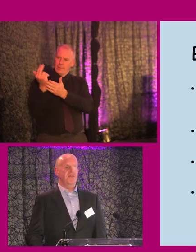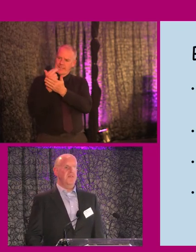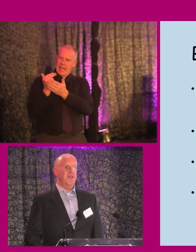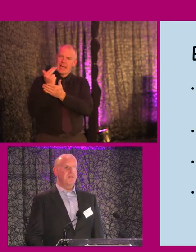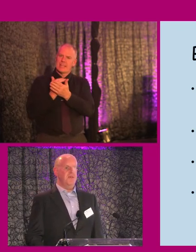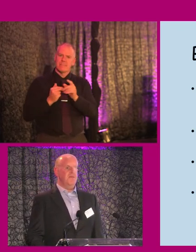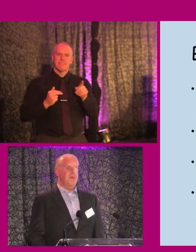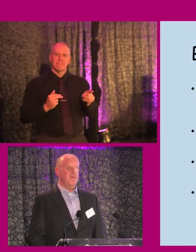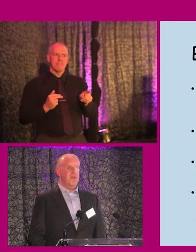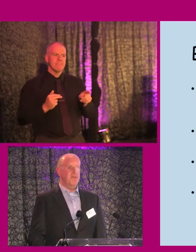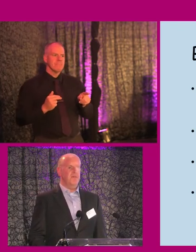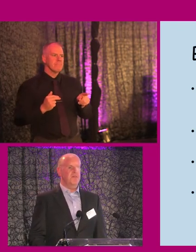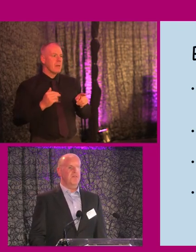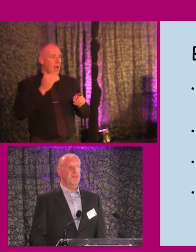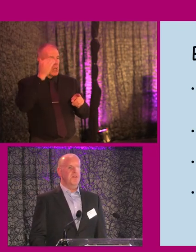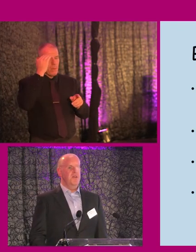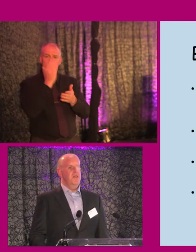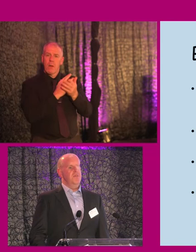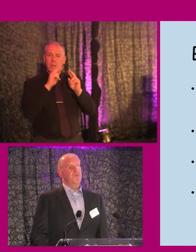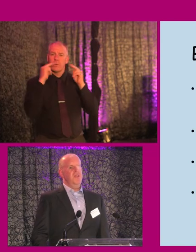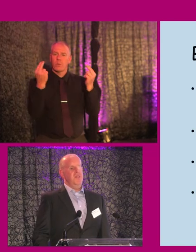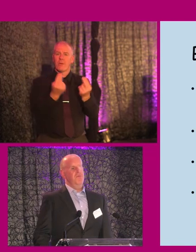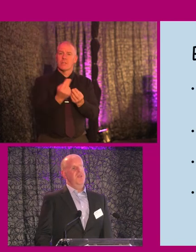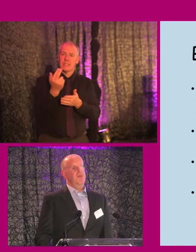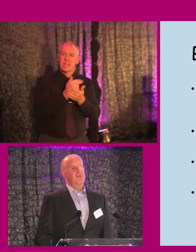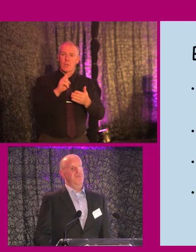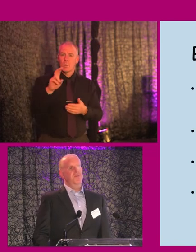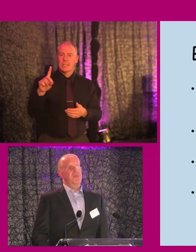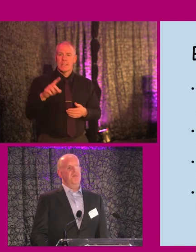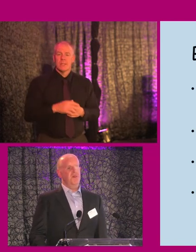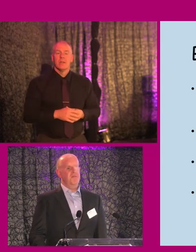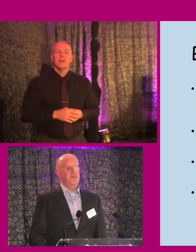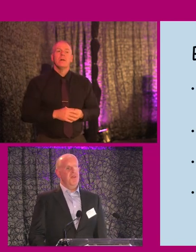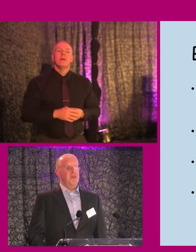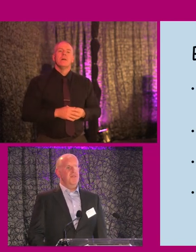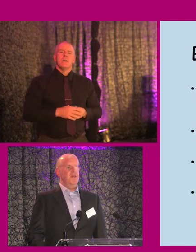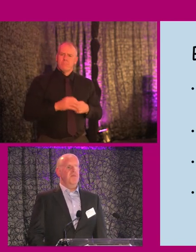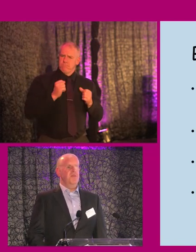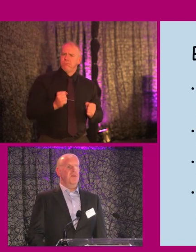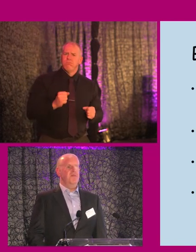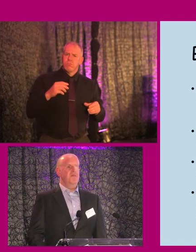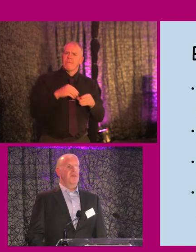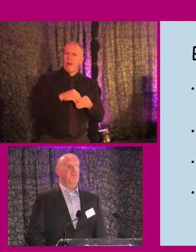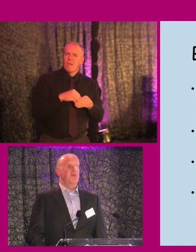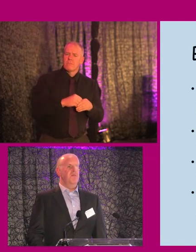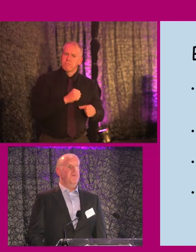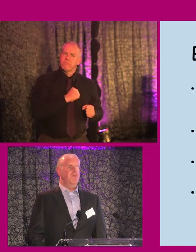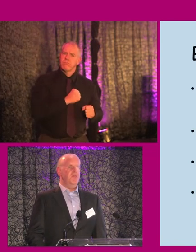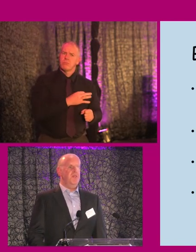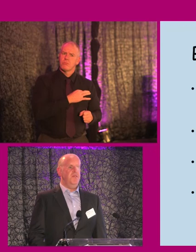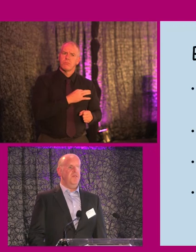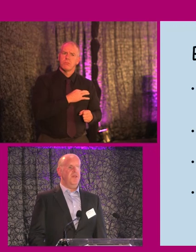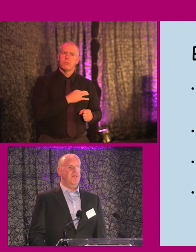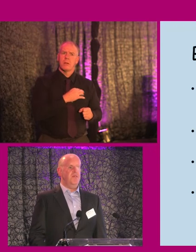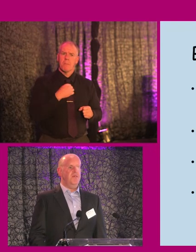know that's a tenant of a universal design. So it was really, it was really good to be involved and to have my kind of my own individual